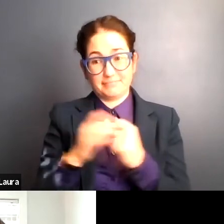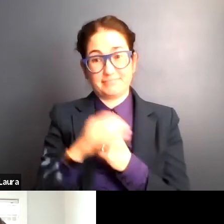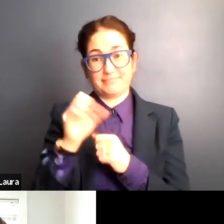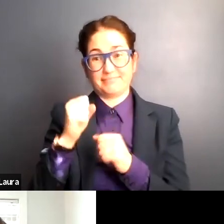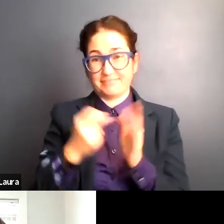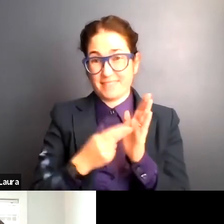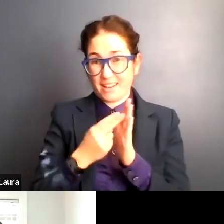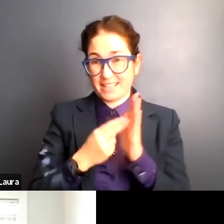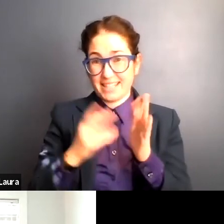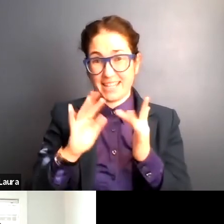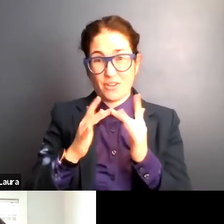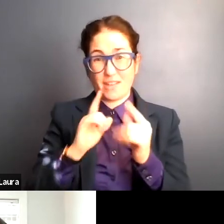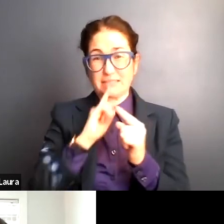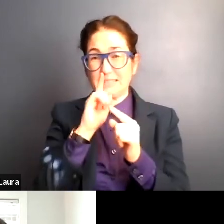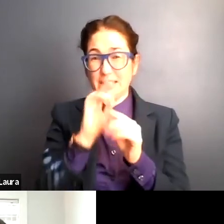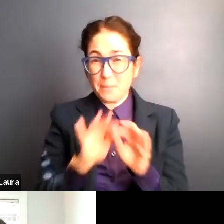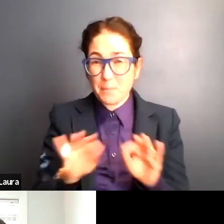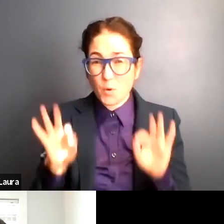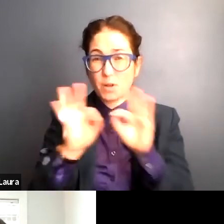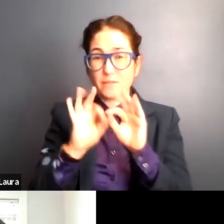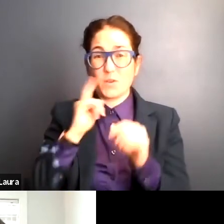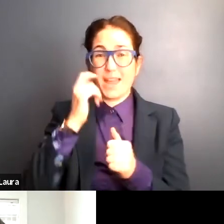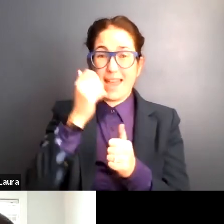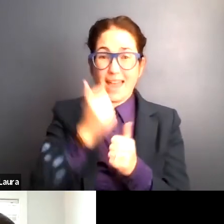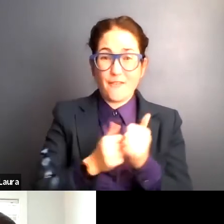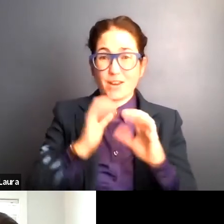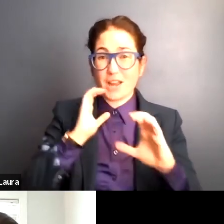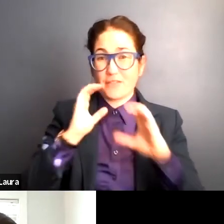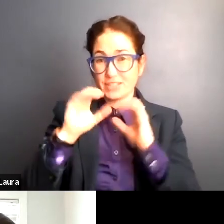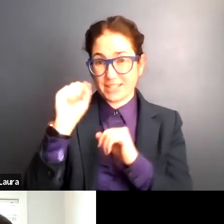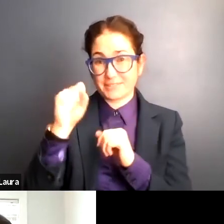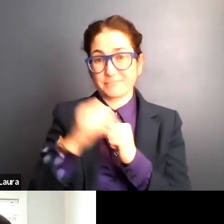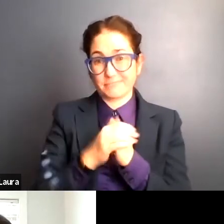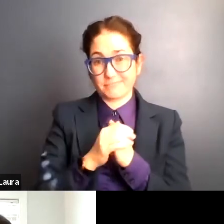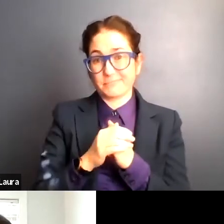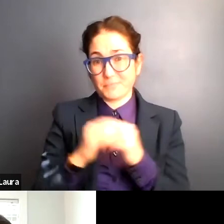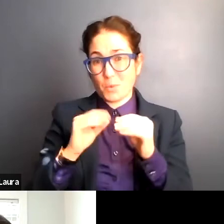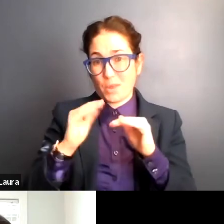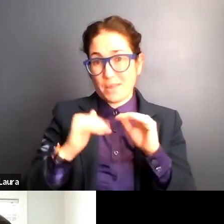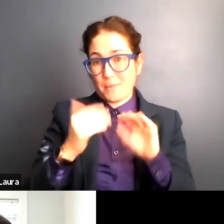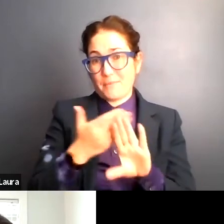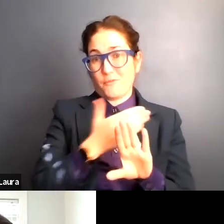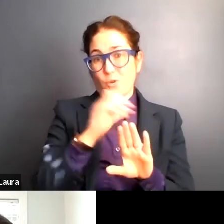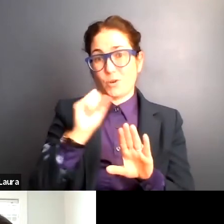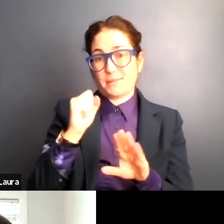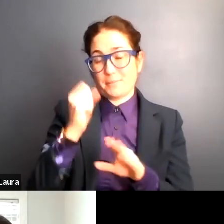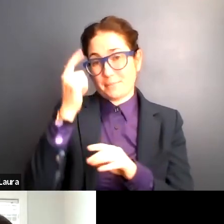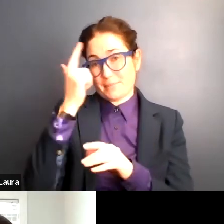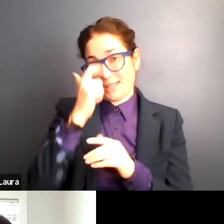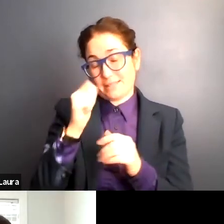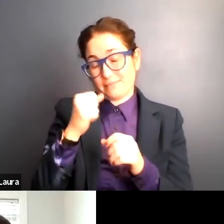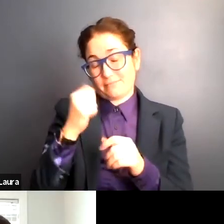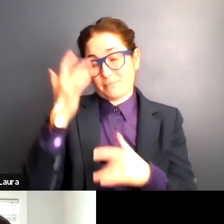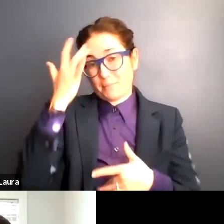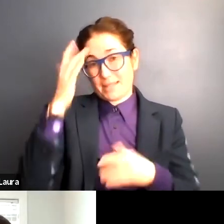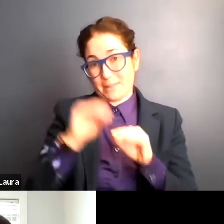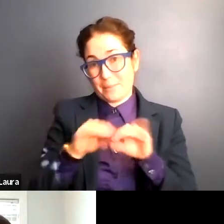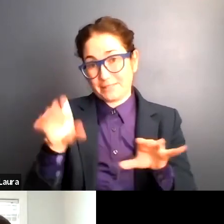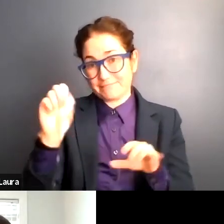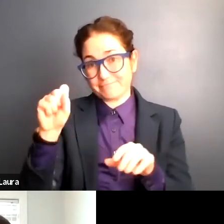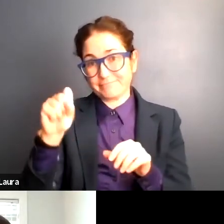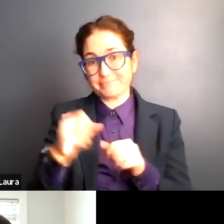is everything in every conversation more than ever because of the pandemic. Um,